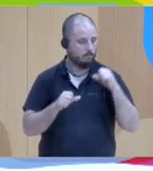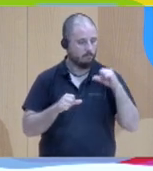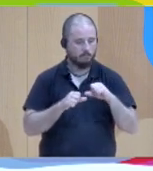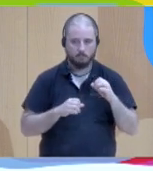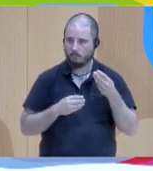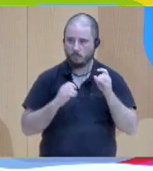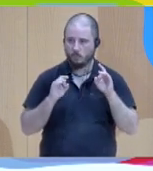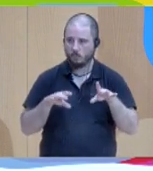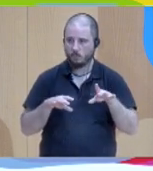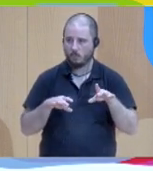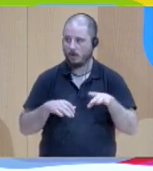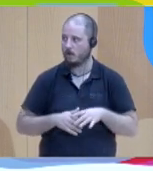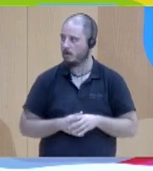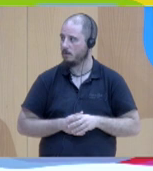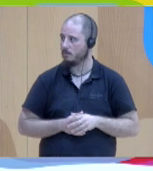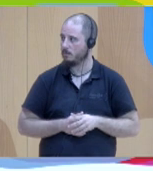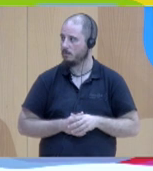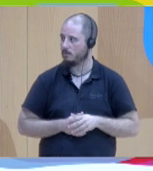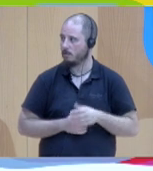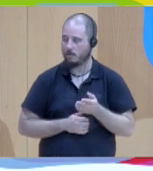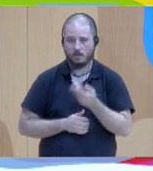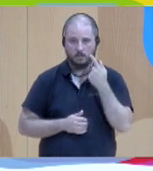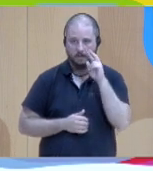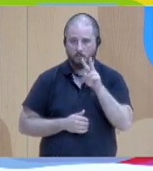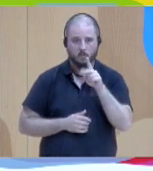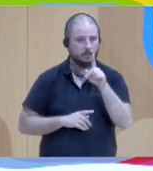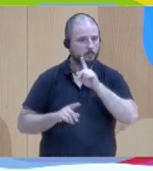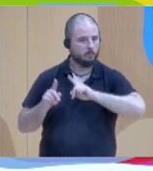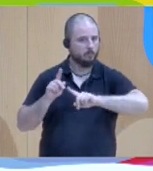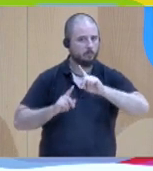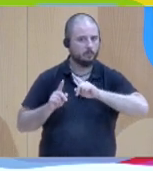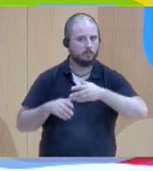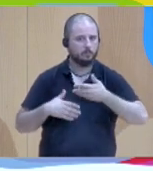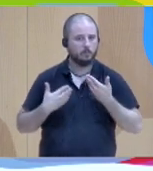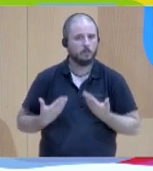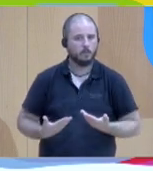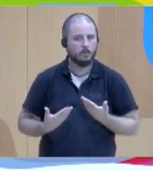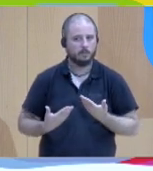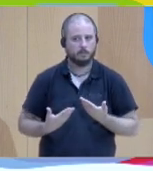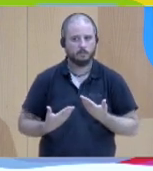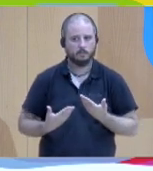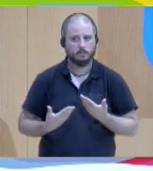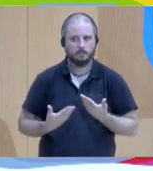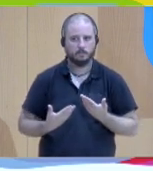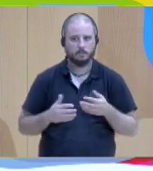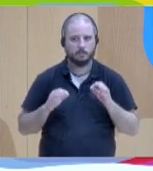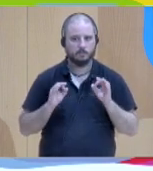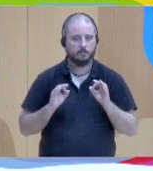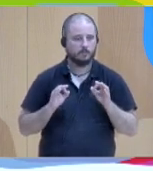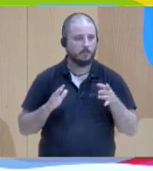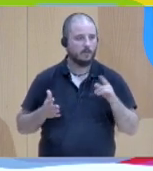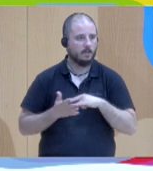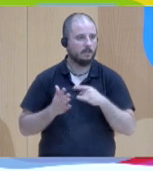that had is that you have the sector based management system how do you get over how do because